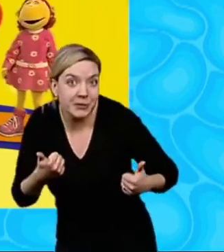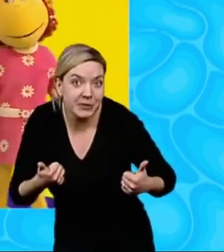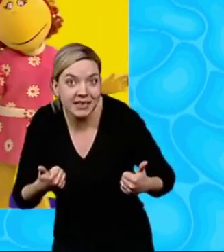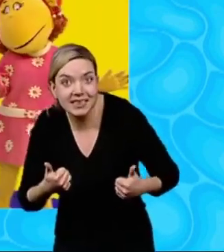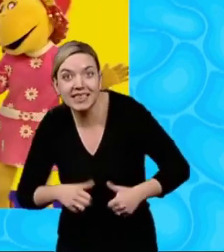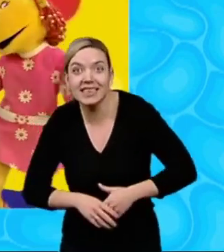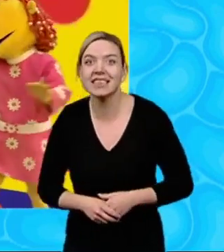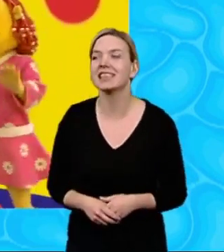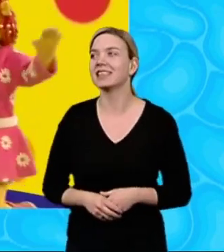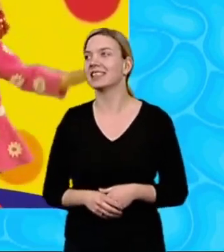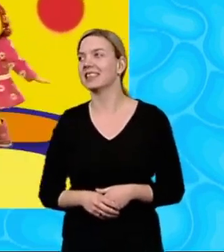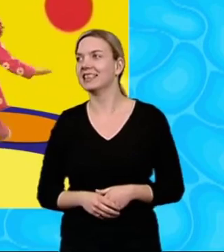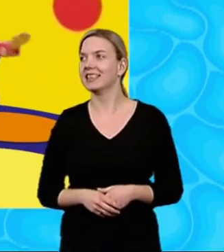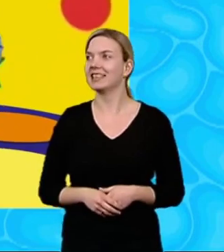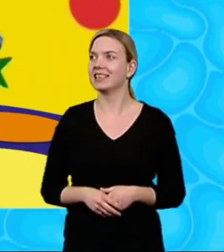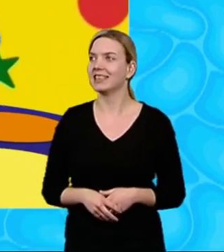Hello!